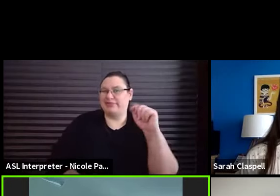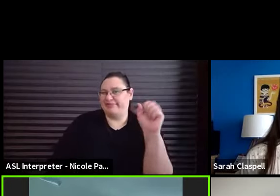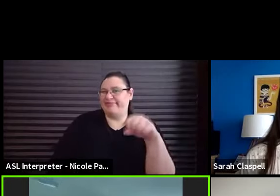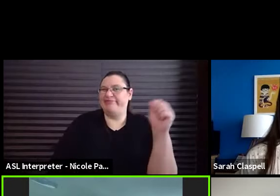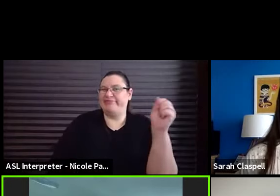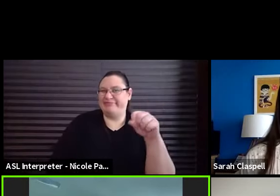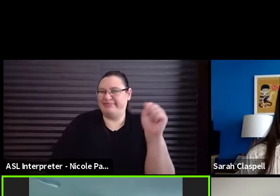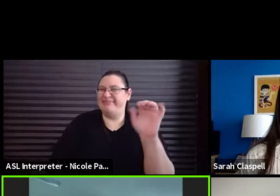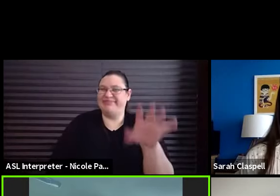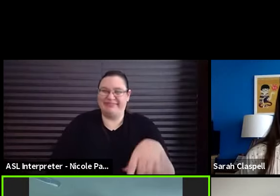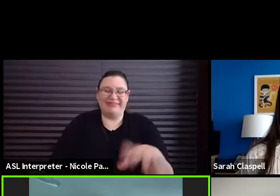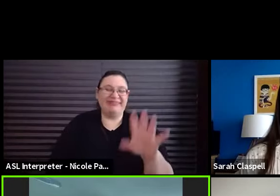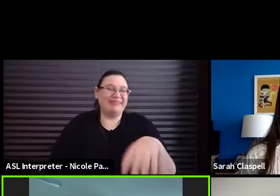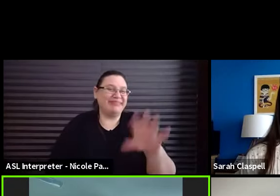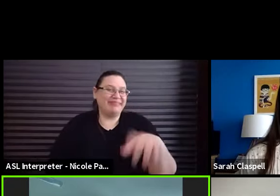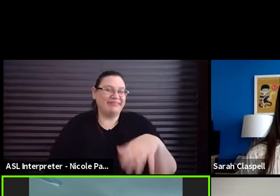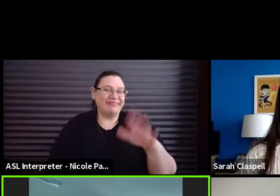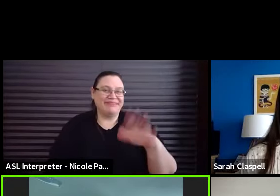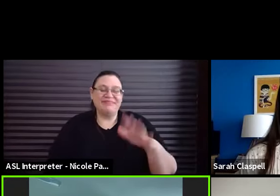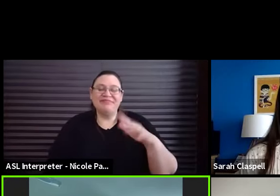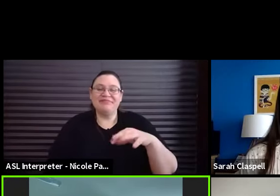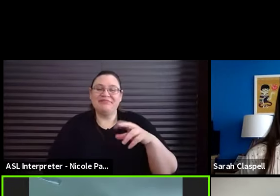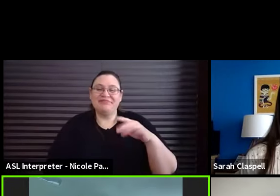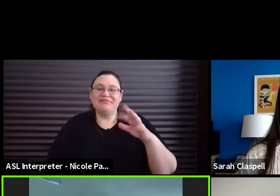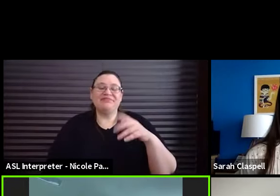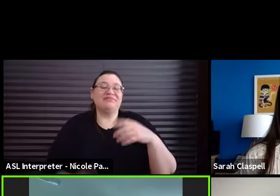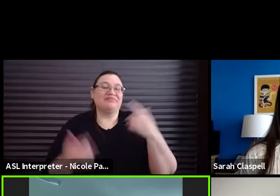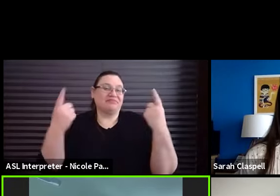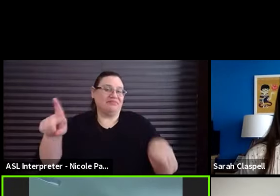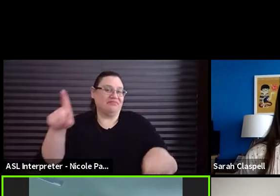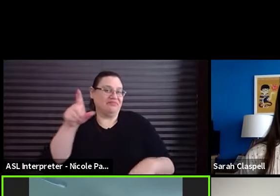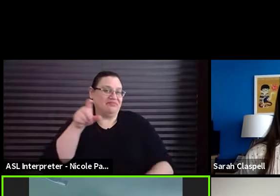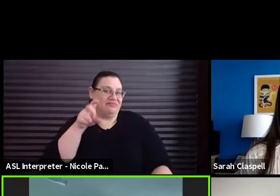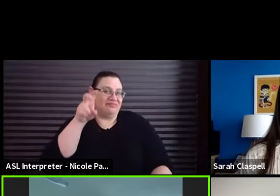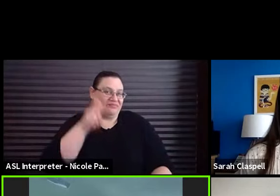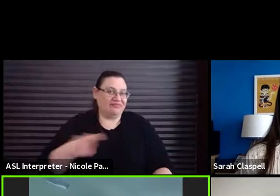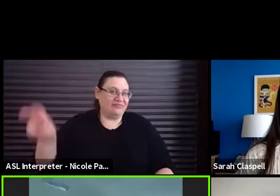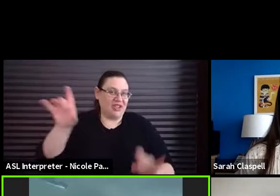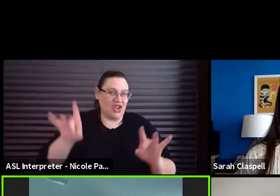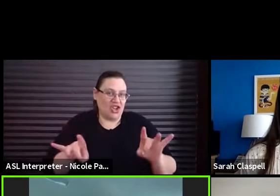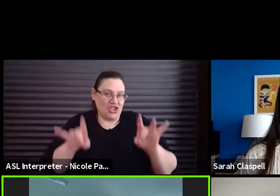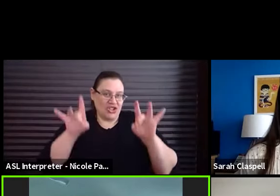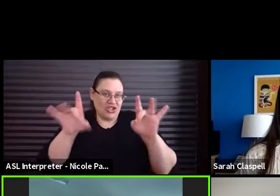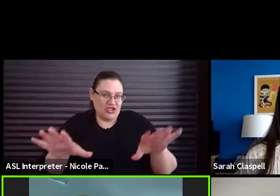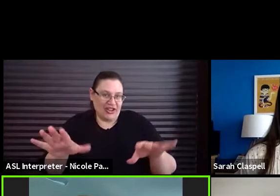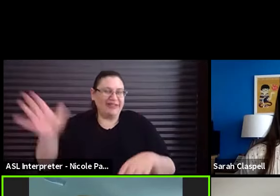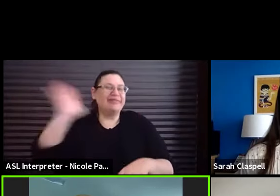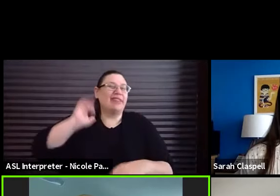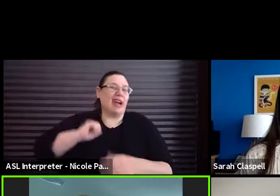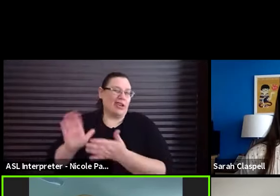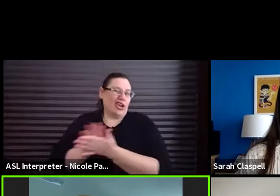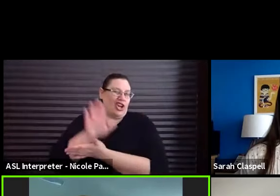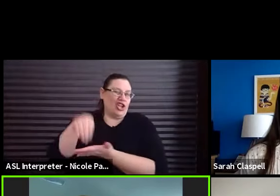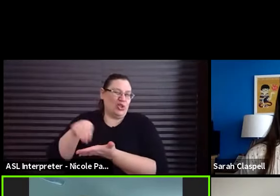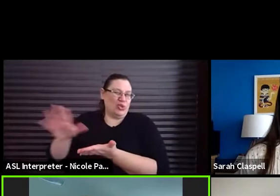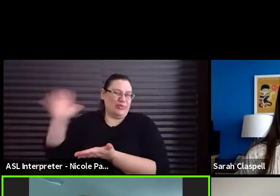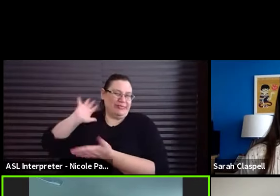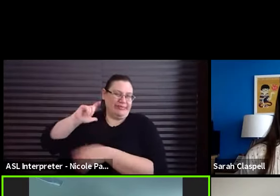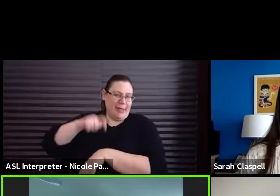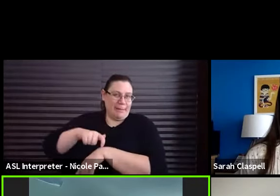I took a, I took a trip to Australia in my college years. And